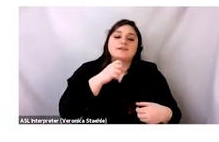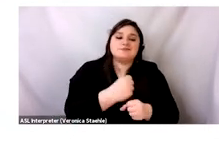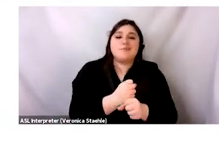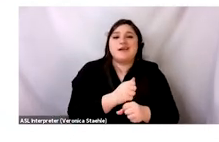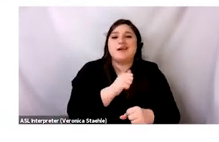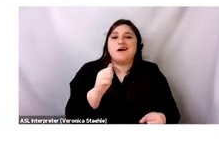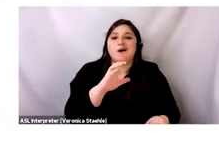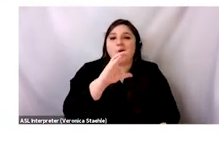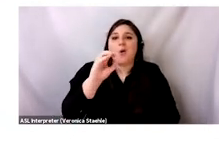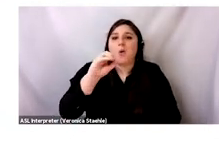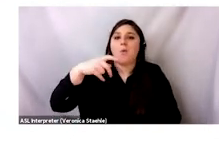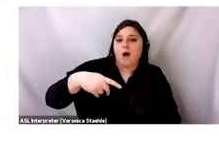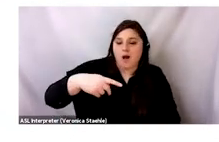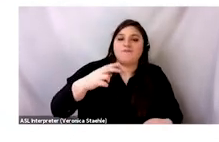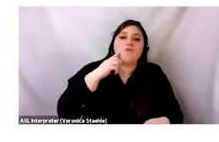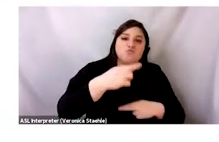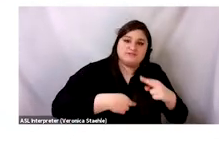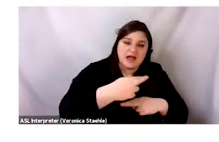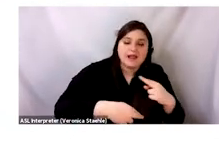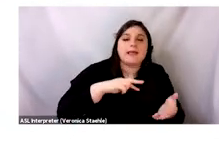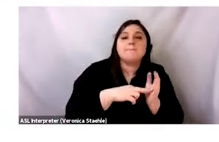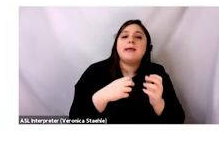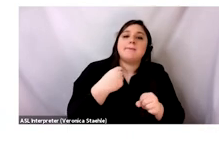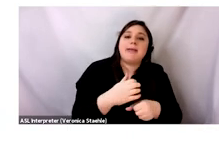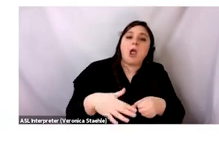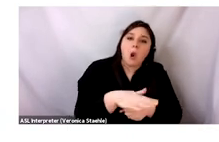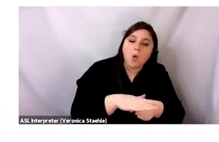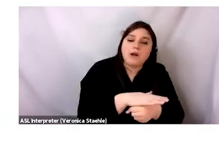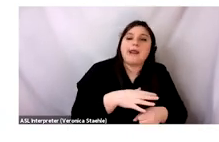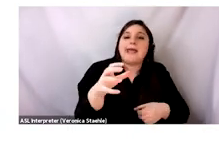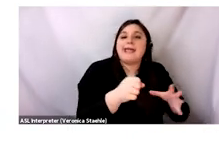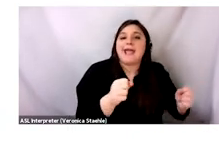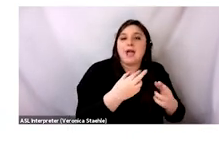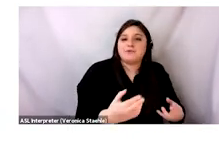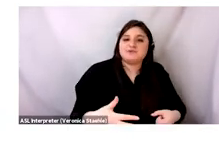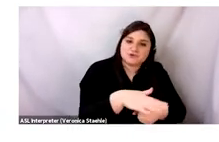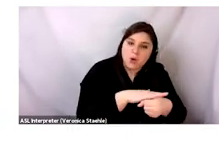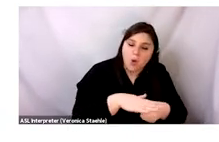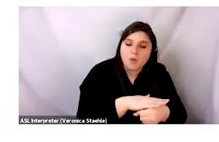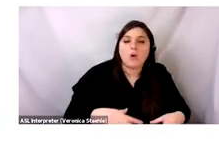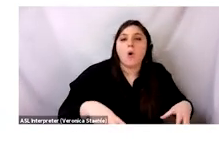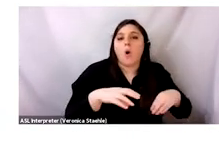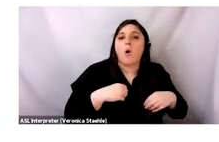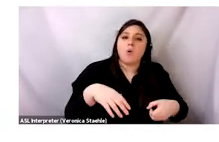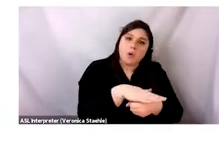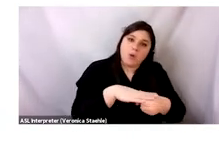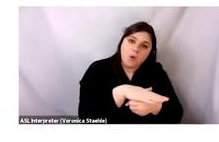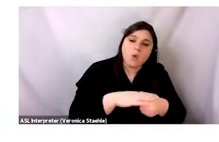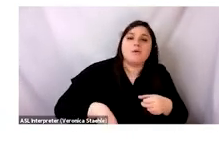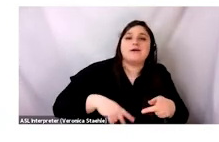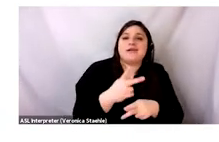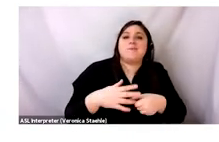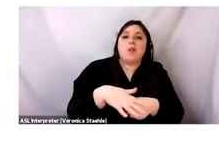one is building a recycling cooperative where the technology is made locally, can be maintained locally, also can be owned